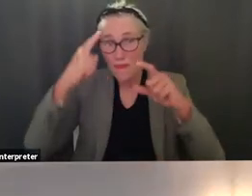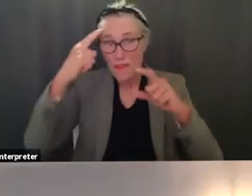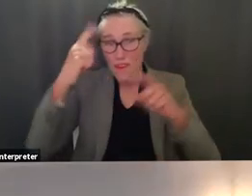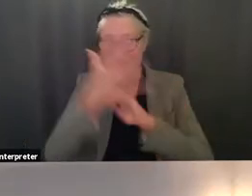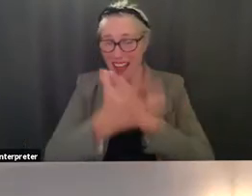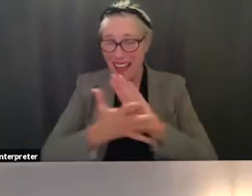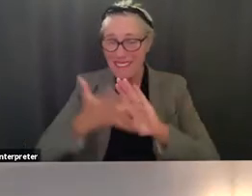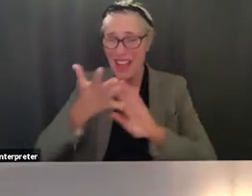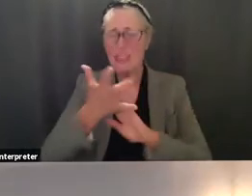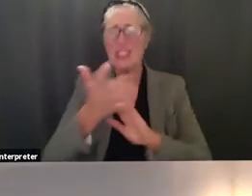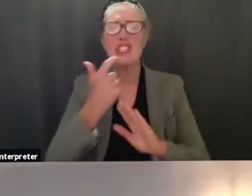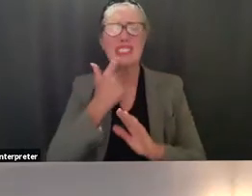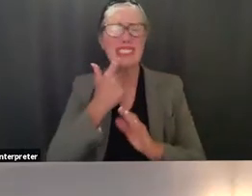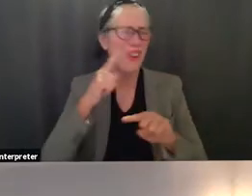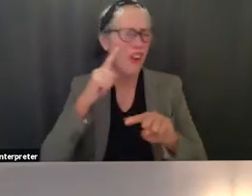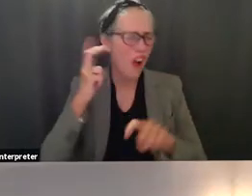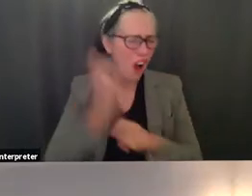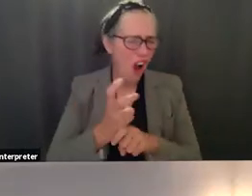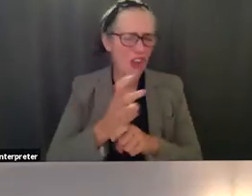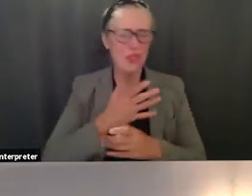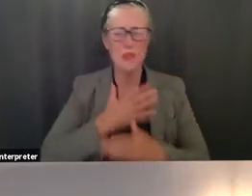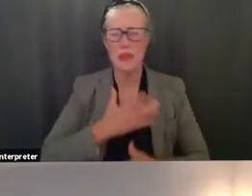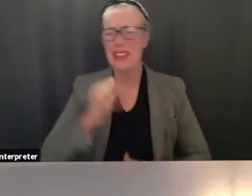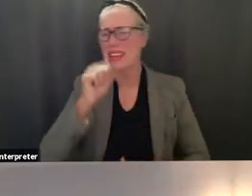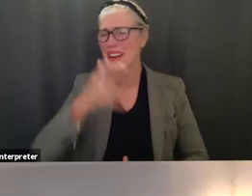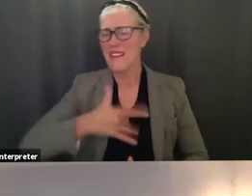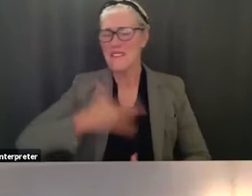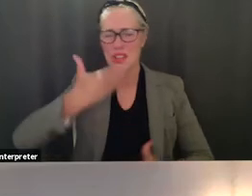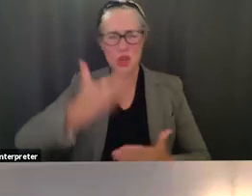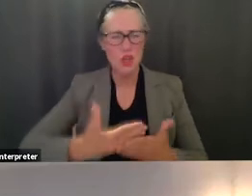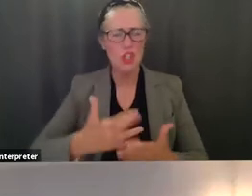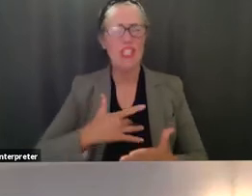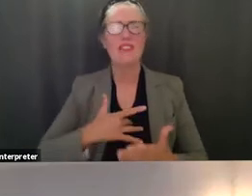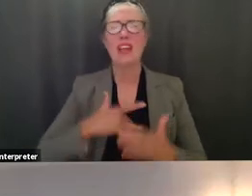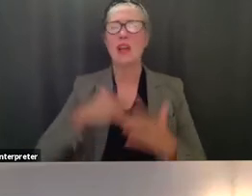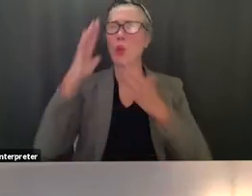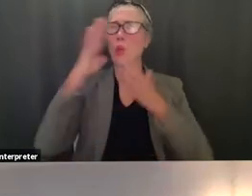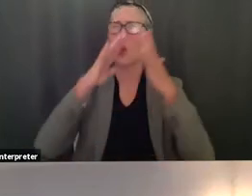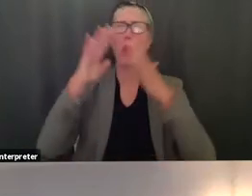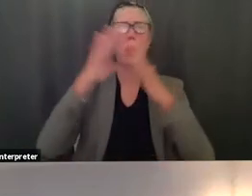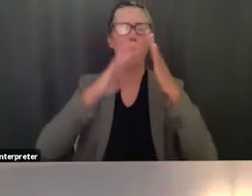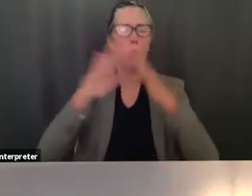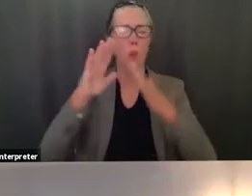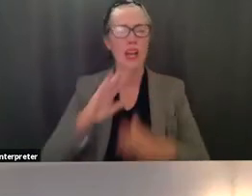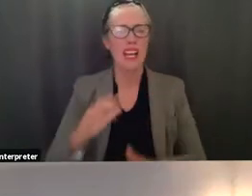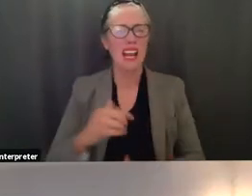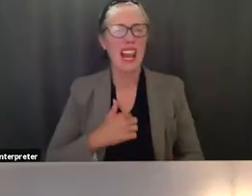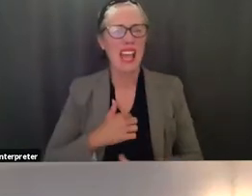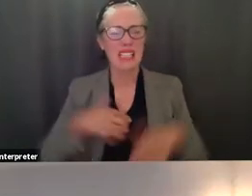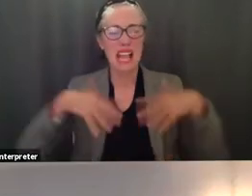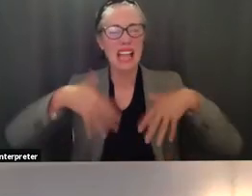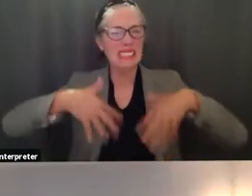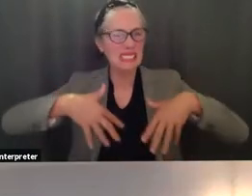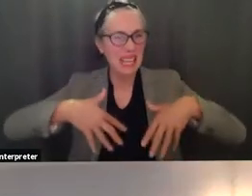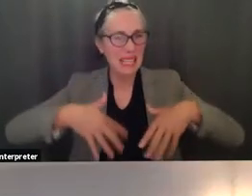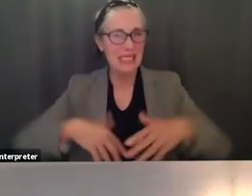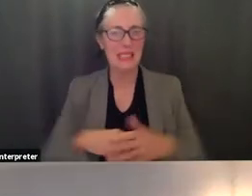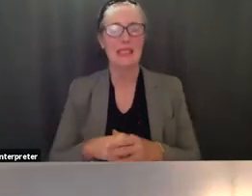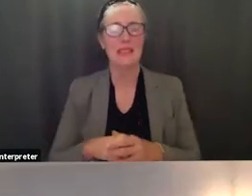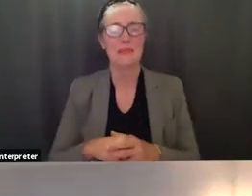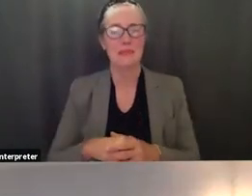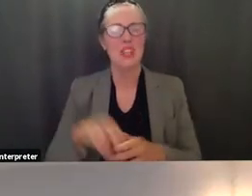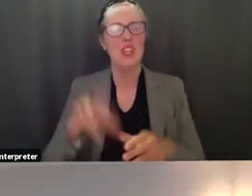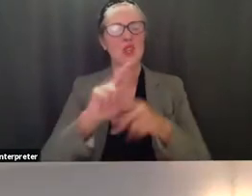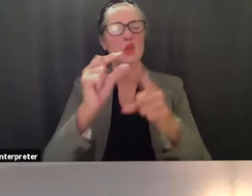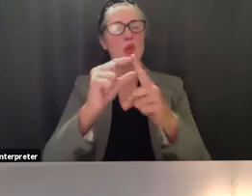repeatedly said it was hard to breathe she didn't feel good and that she felt zingy which is how she describes anxiety and i understand because it's